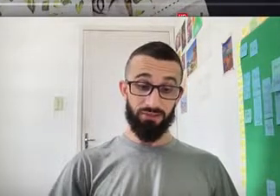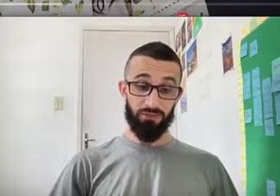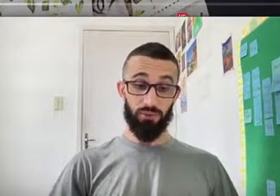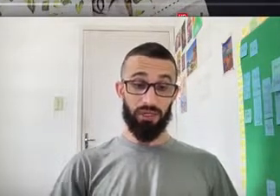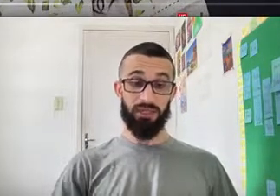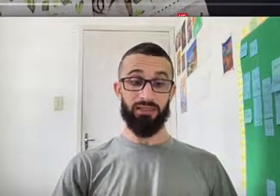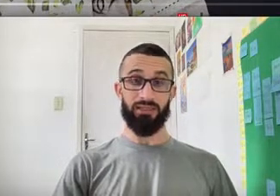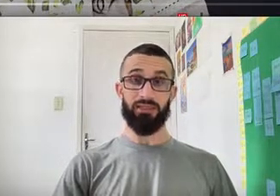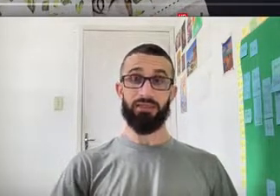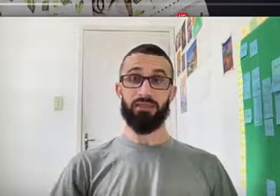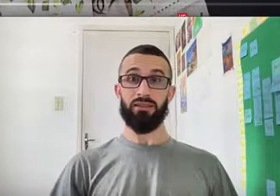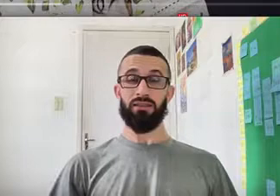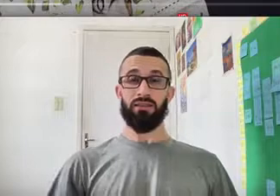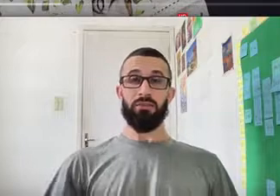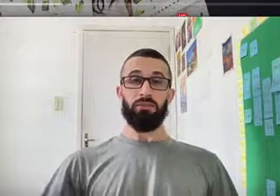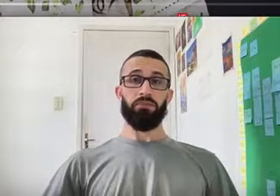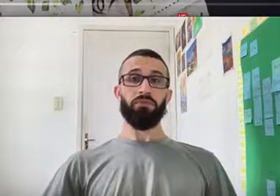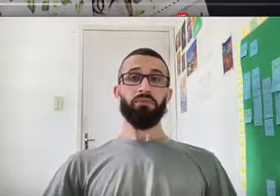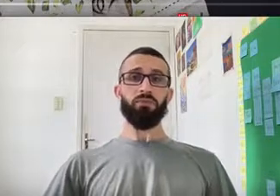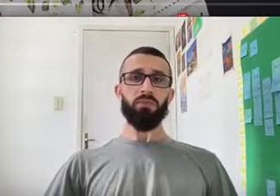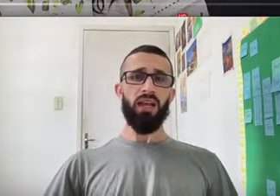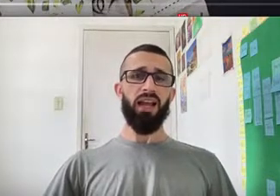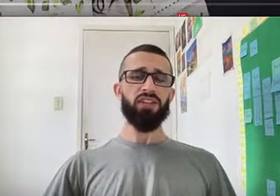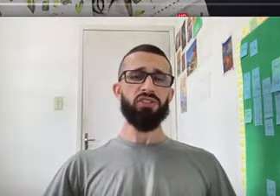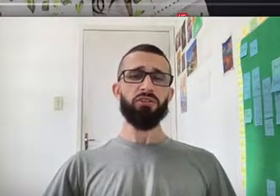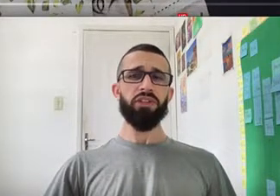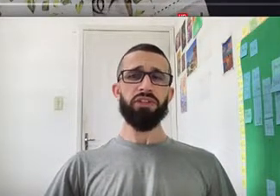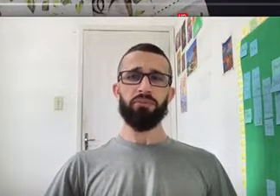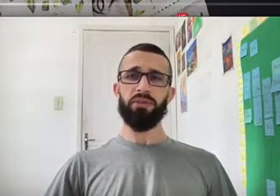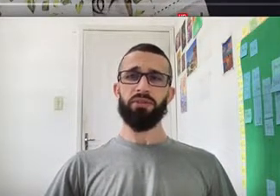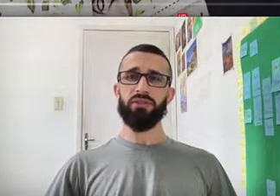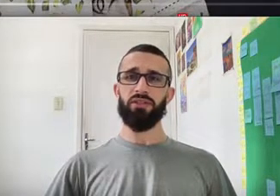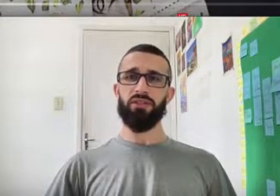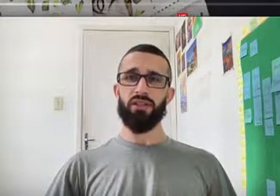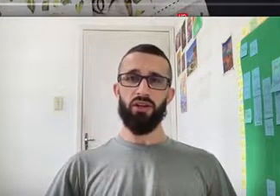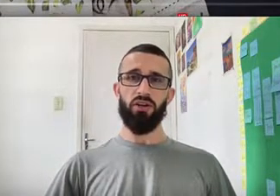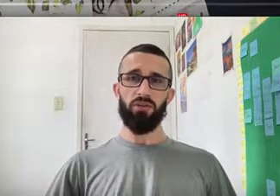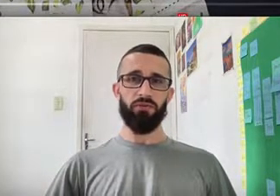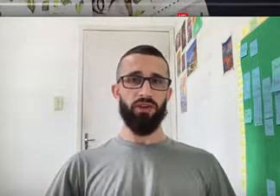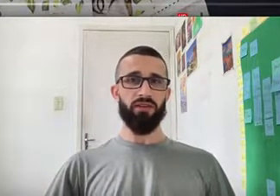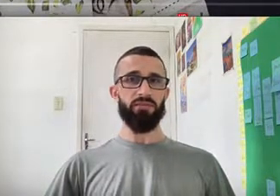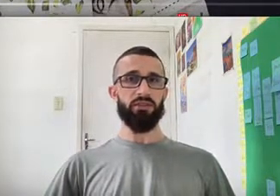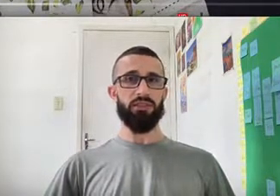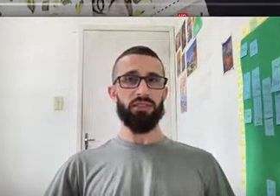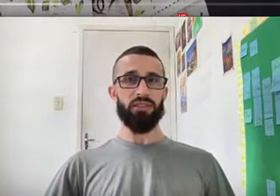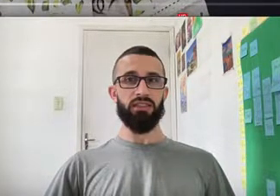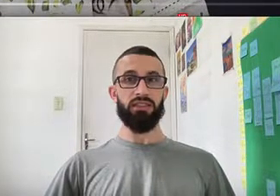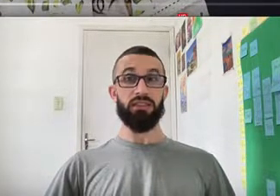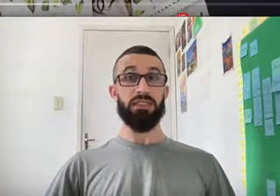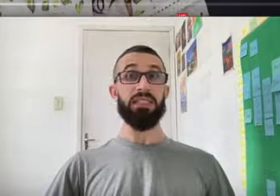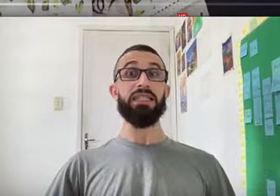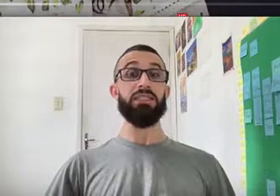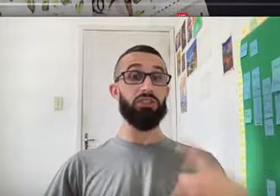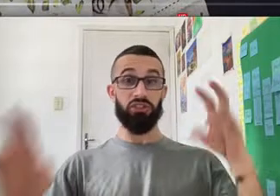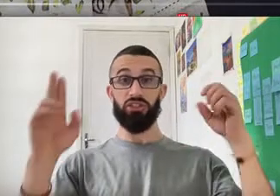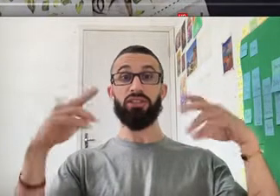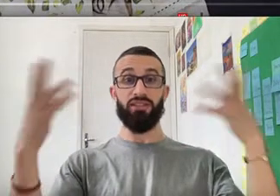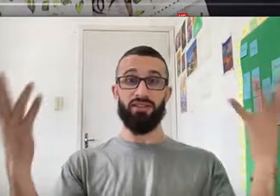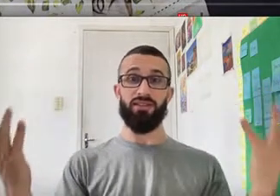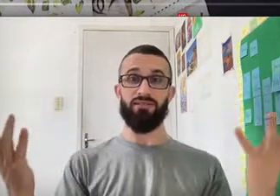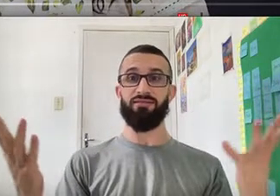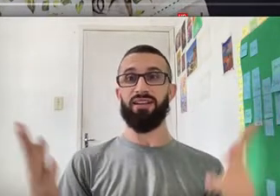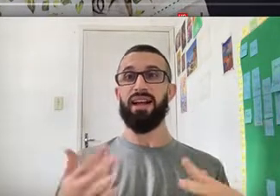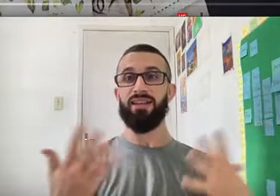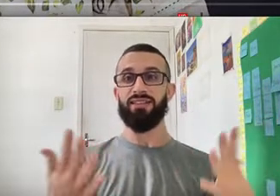cada furada Has already put The whole family In each